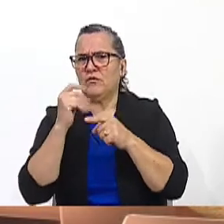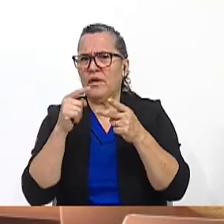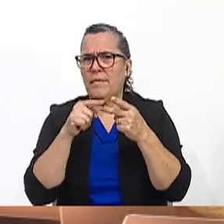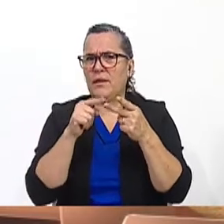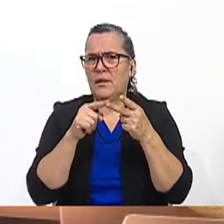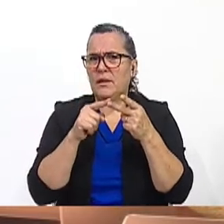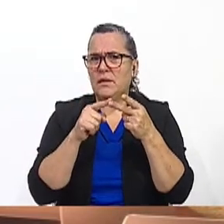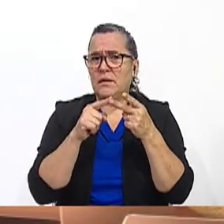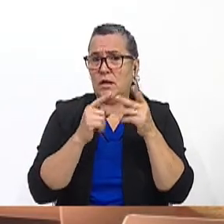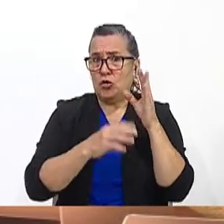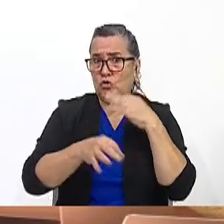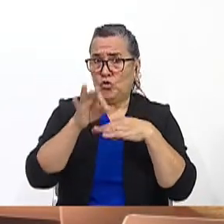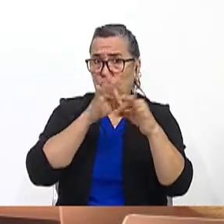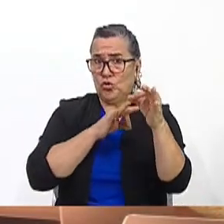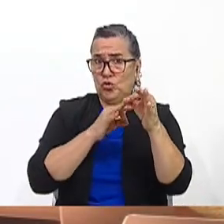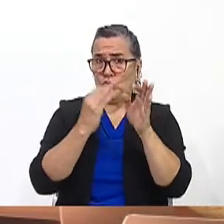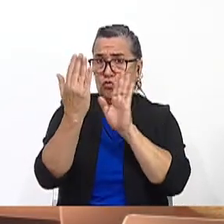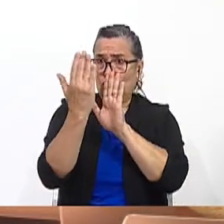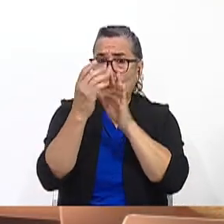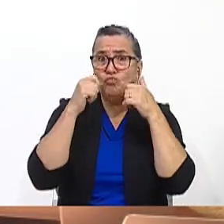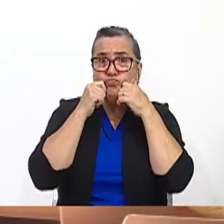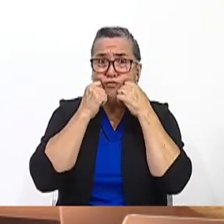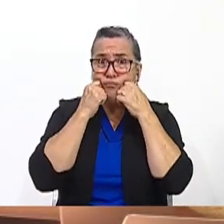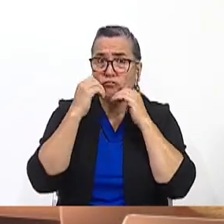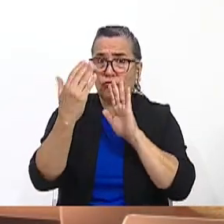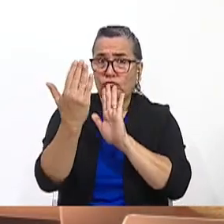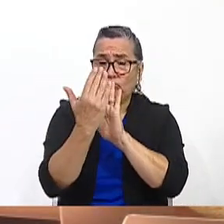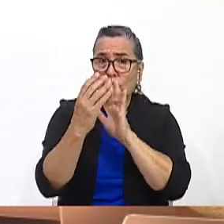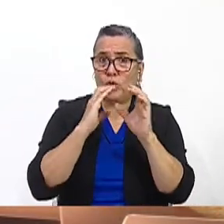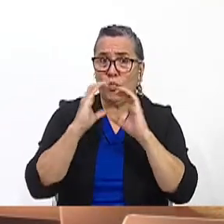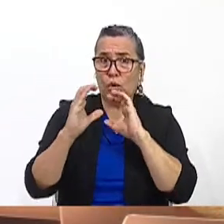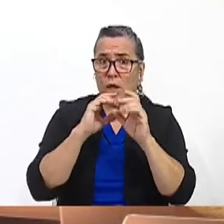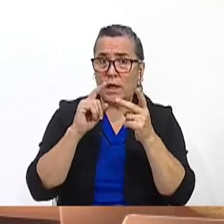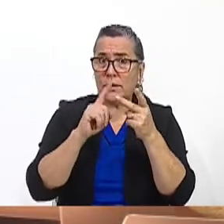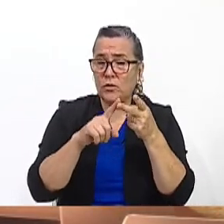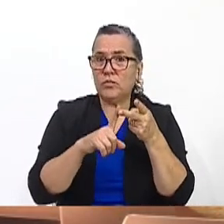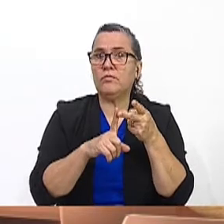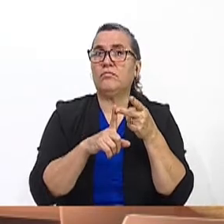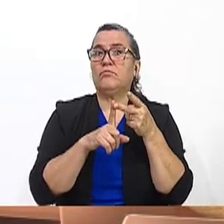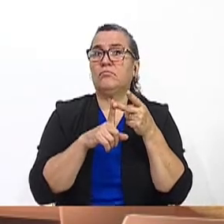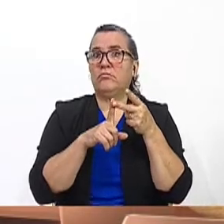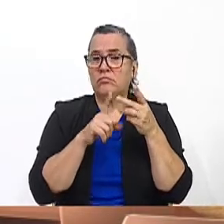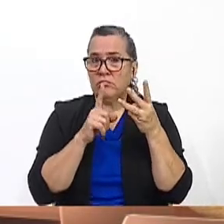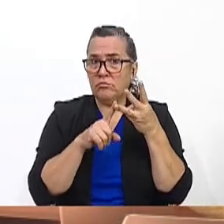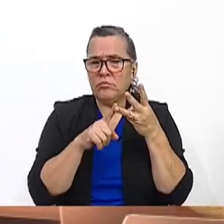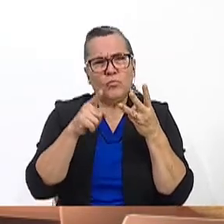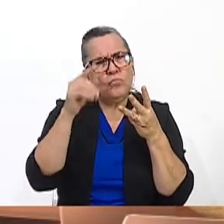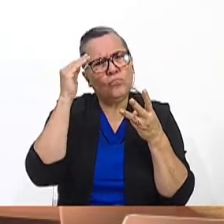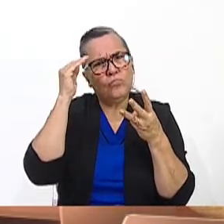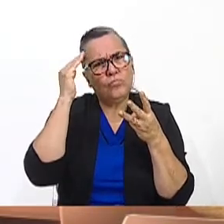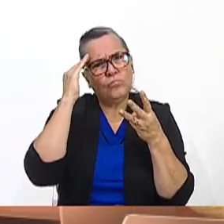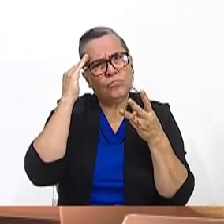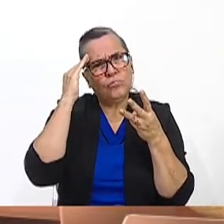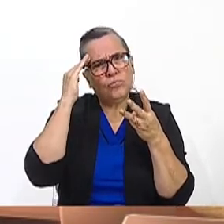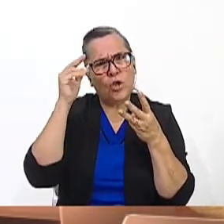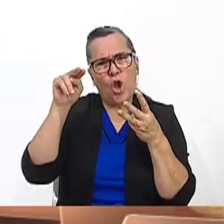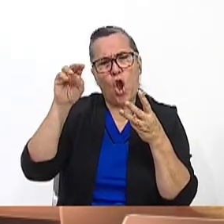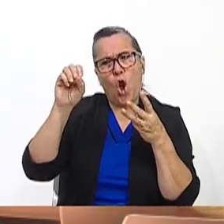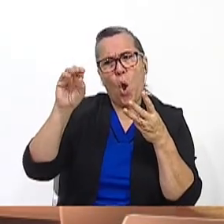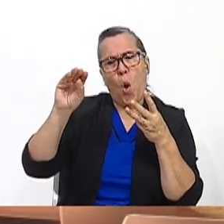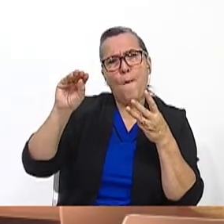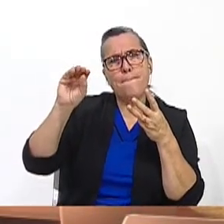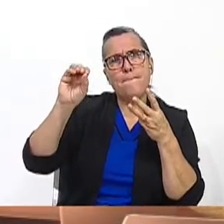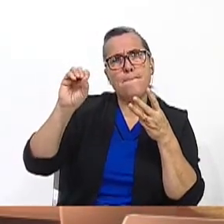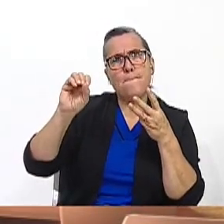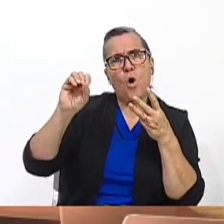Are they replacing face-to-face communication? Uh-huh. Do you know what nomophobia is? Or